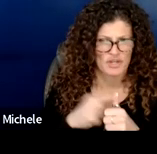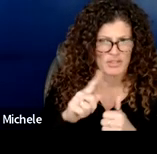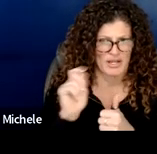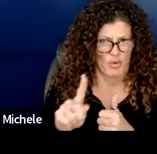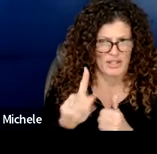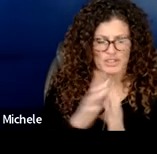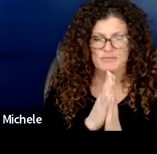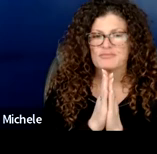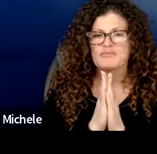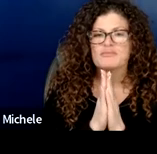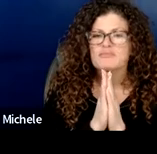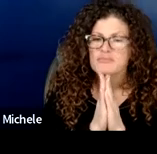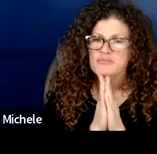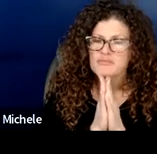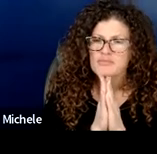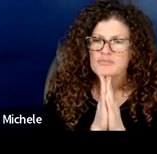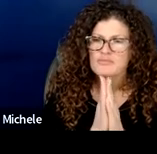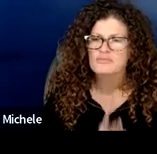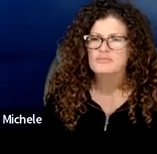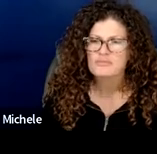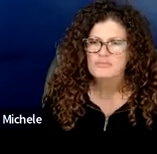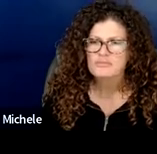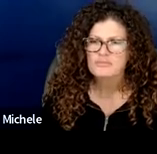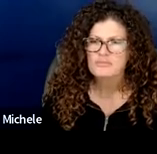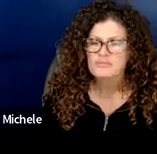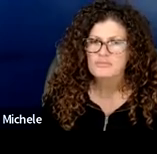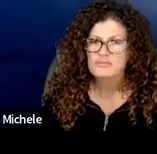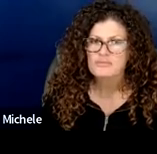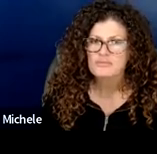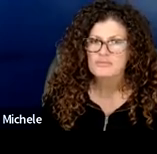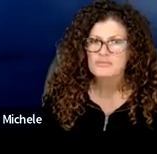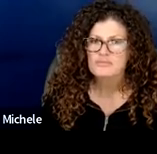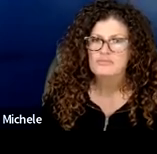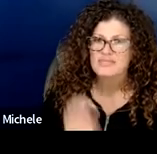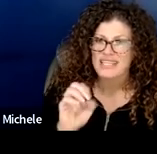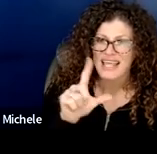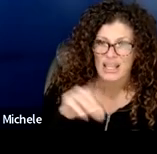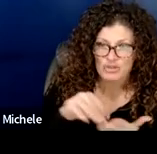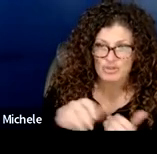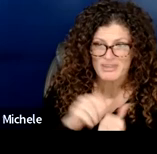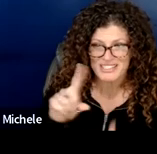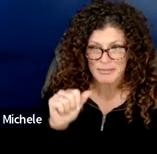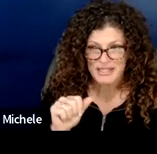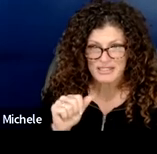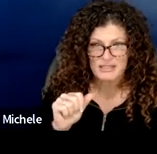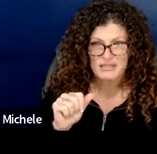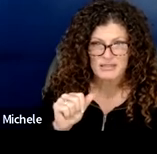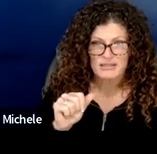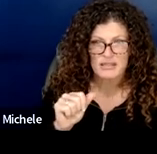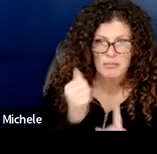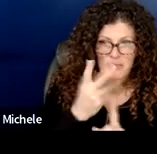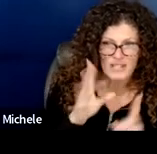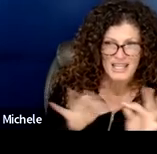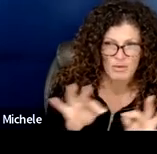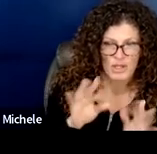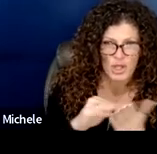sense so i one just multilingual learners and el students with disabilities el students are multilingual learners was that just